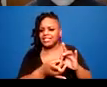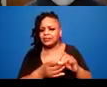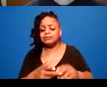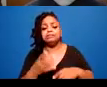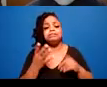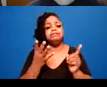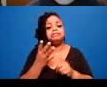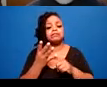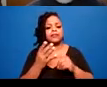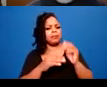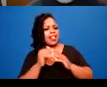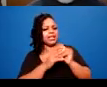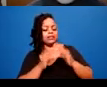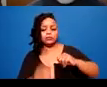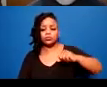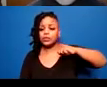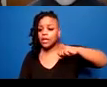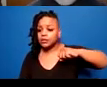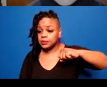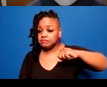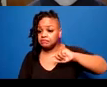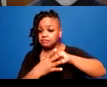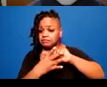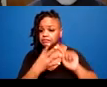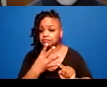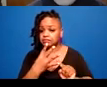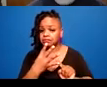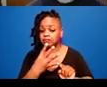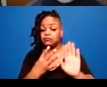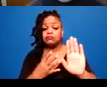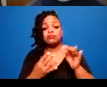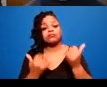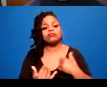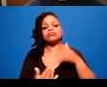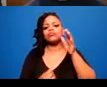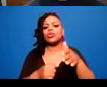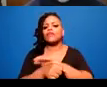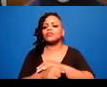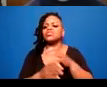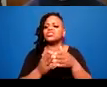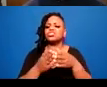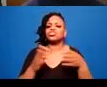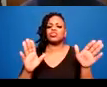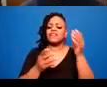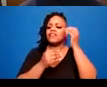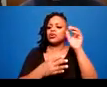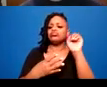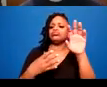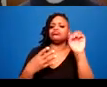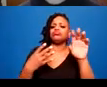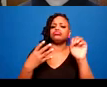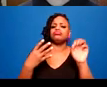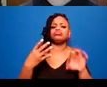Today I will cover broad material for people who haven't learned about trauma informed care in context before